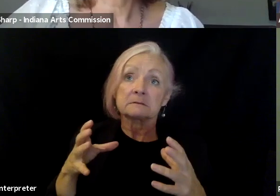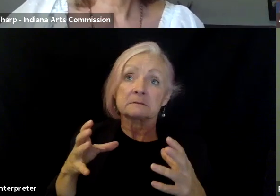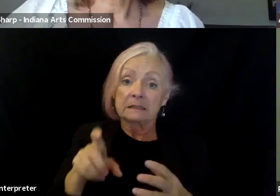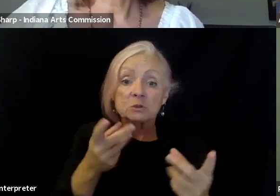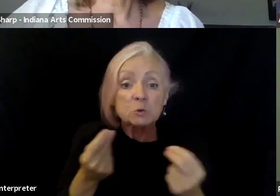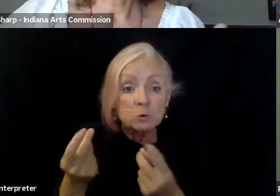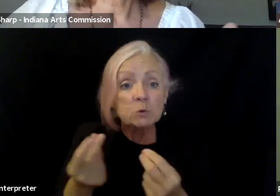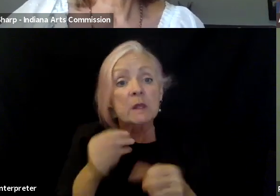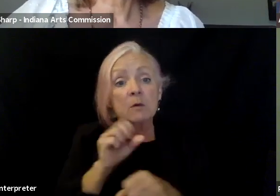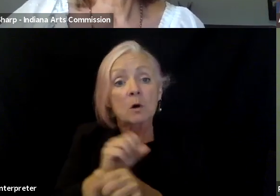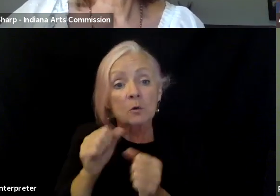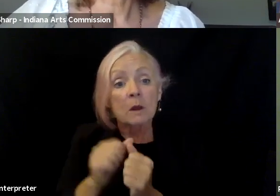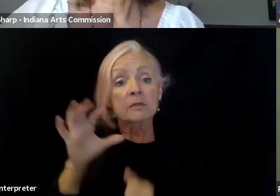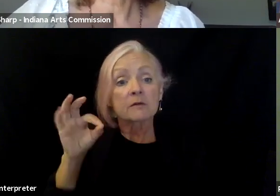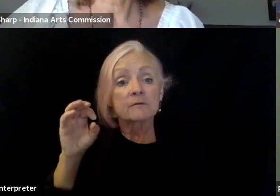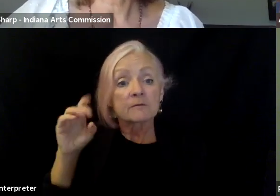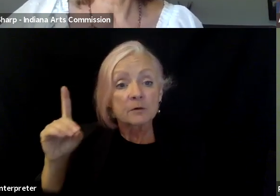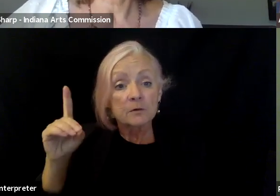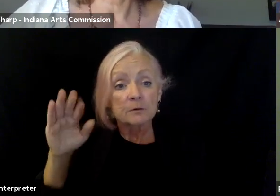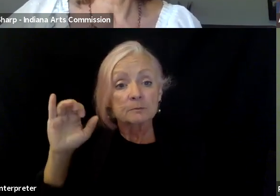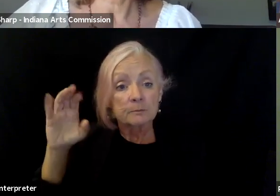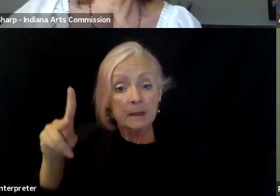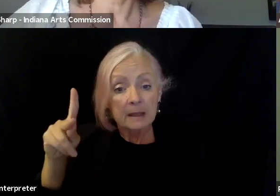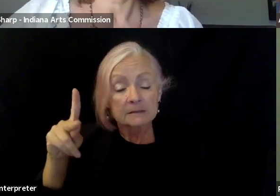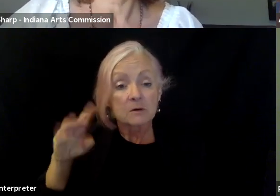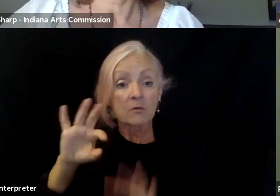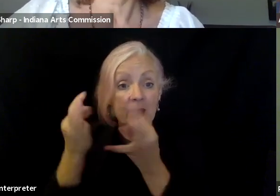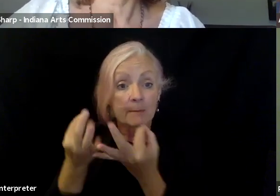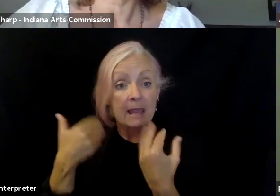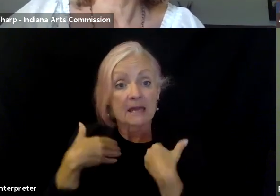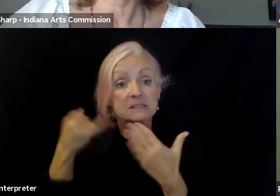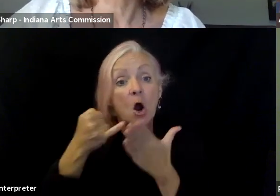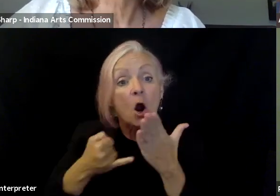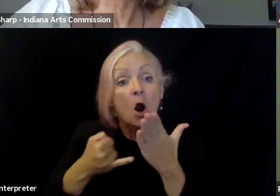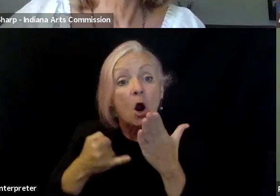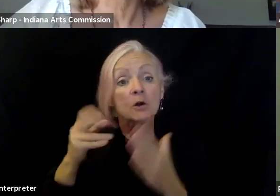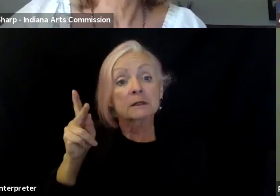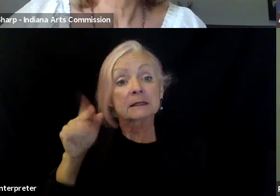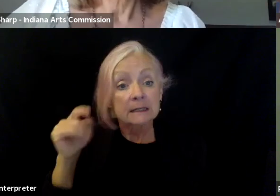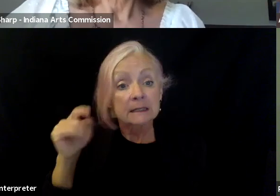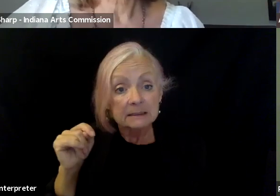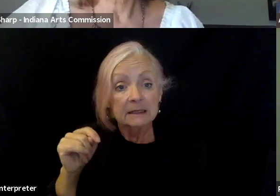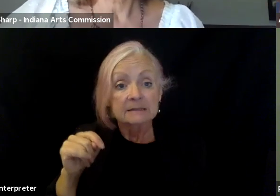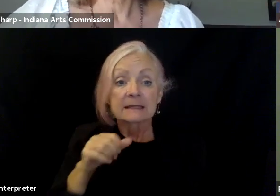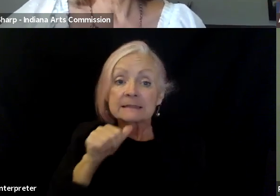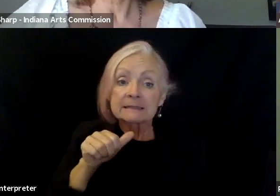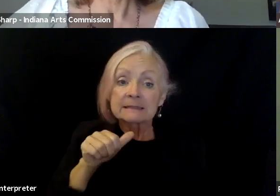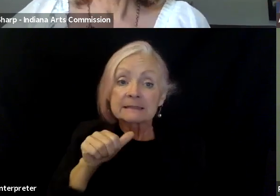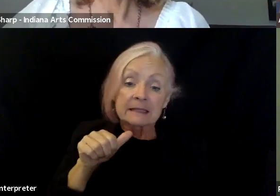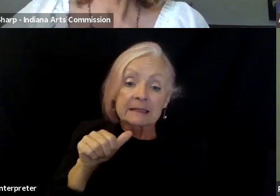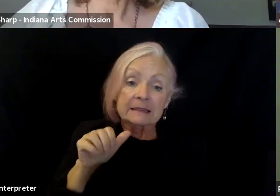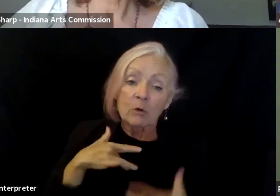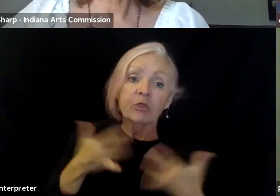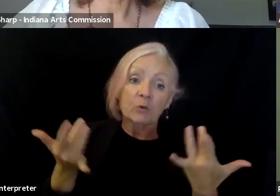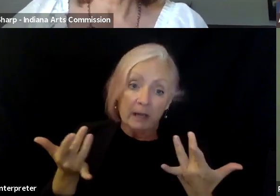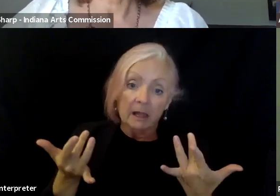bank, um, to, so that the families could have art kits and they were thrilled. So it's an